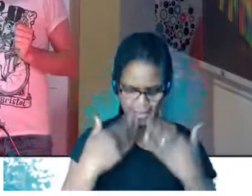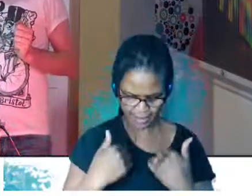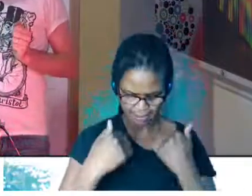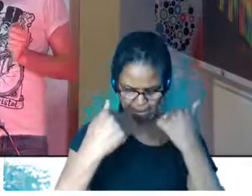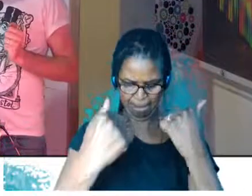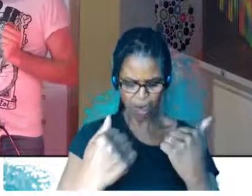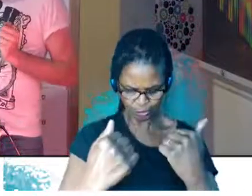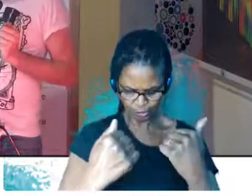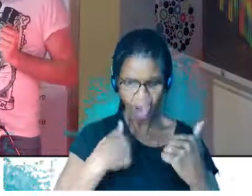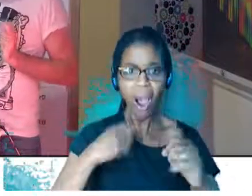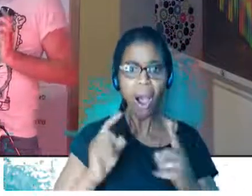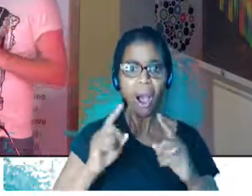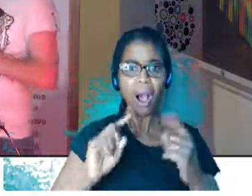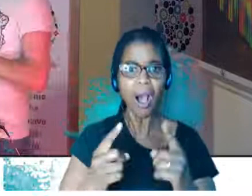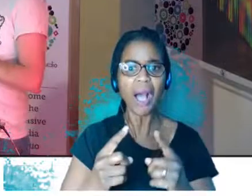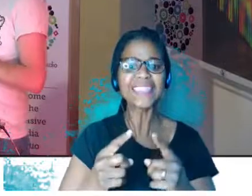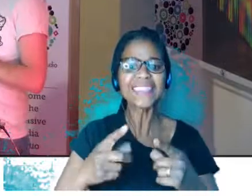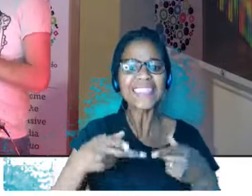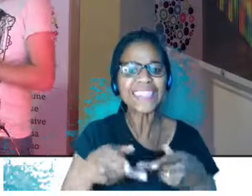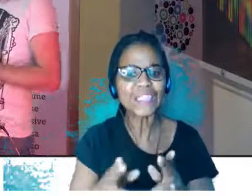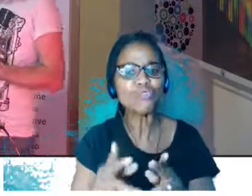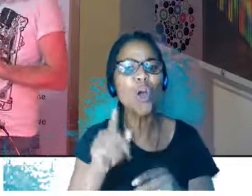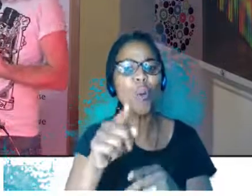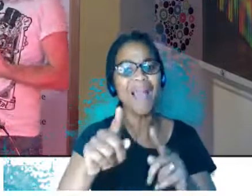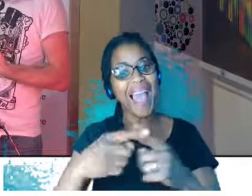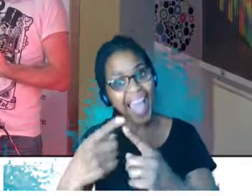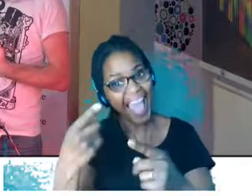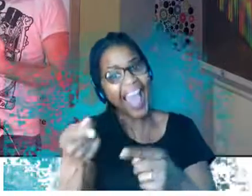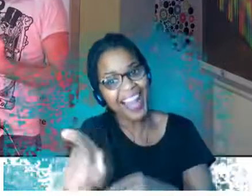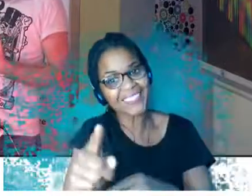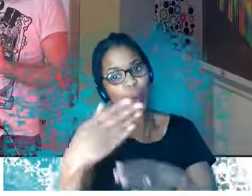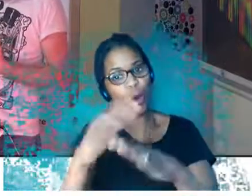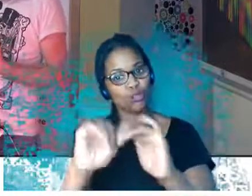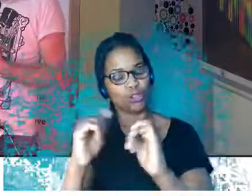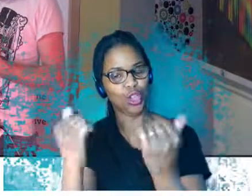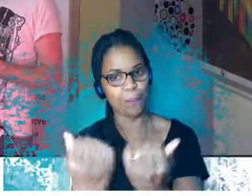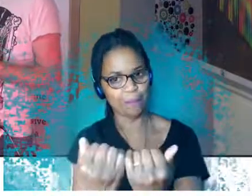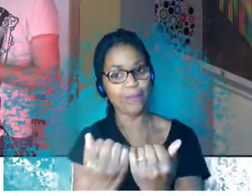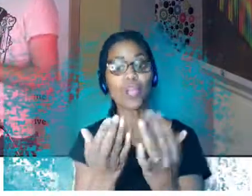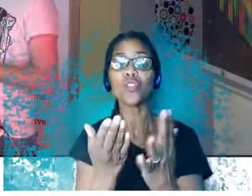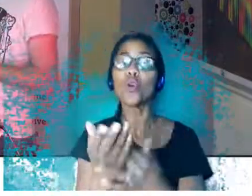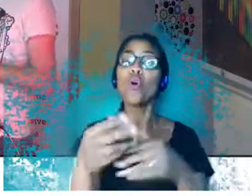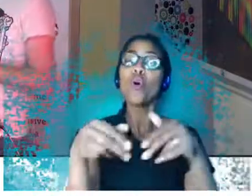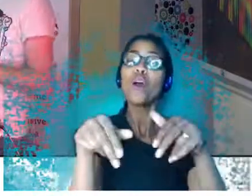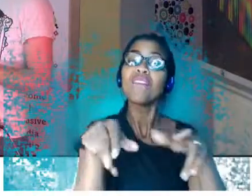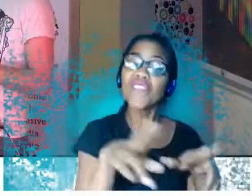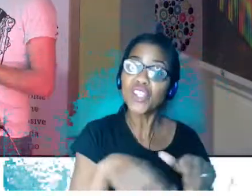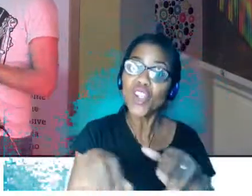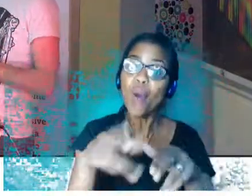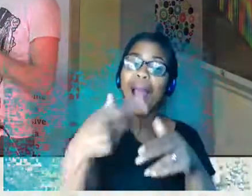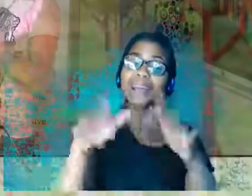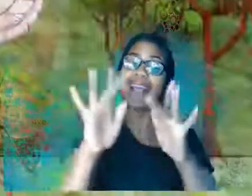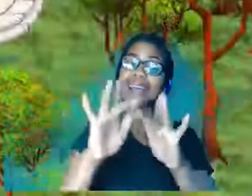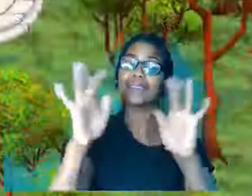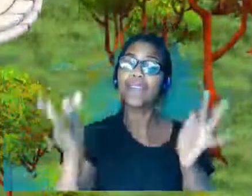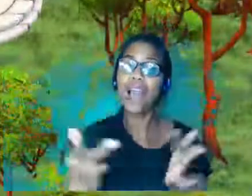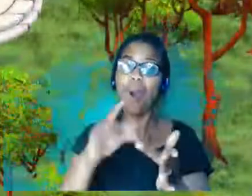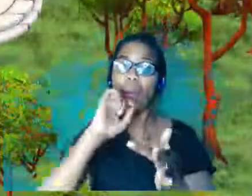So, by the magic of the video and the internet, I'm going to hand over to Ella and film her in the video.